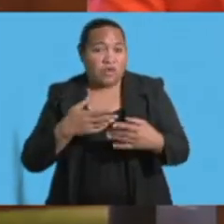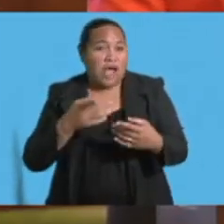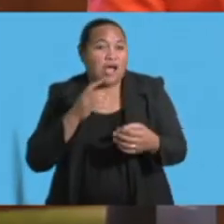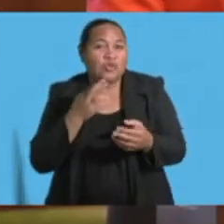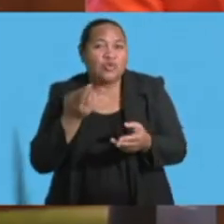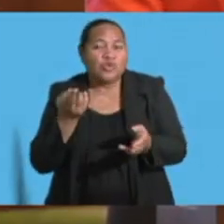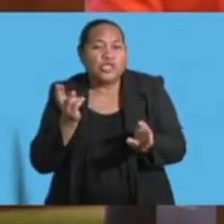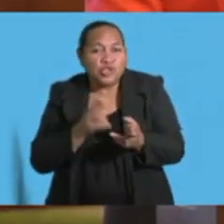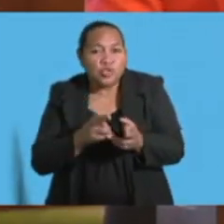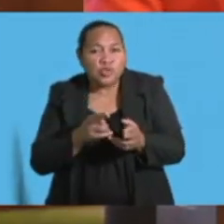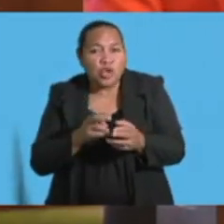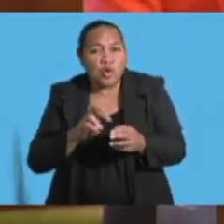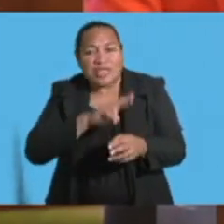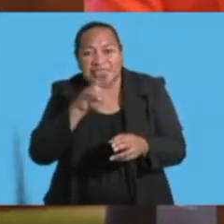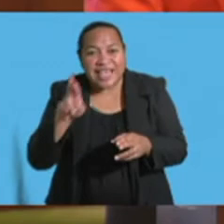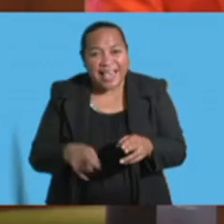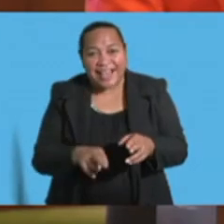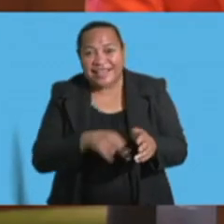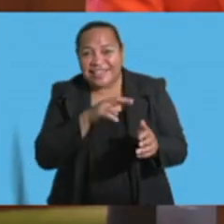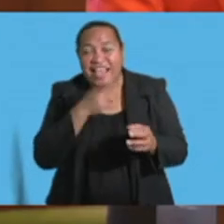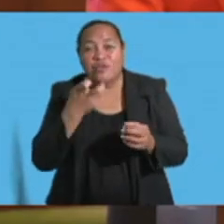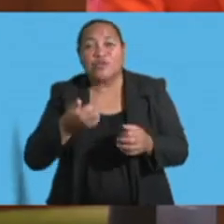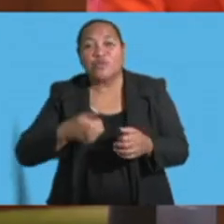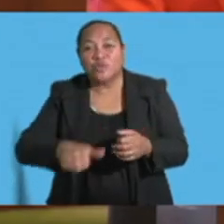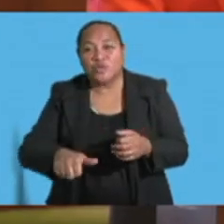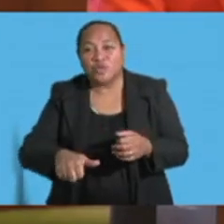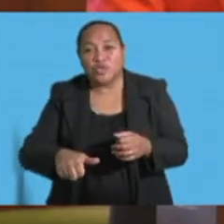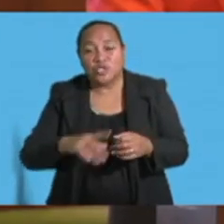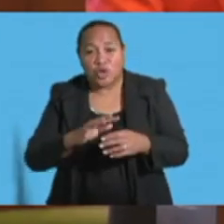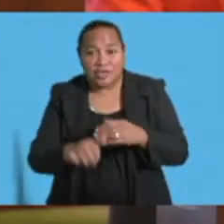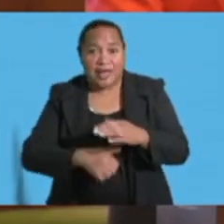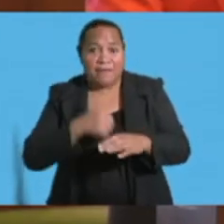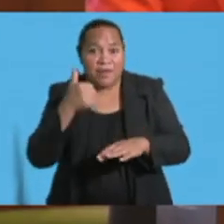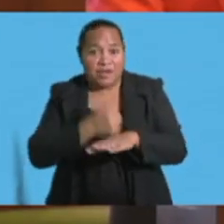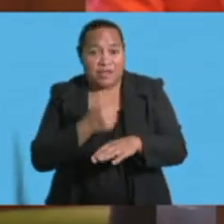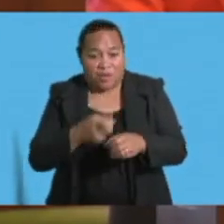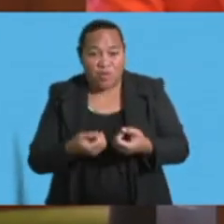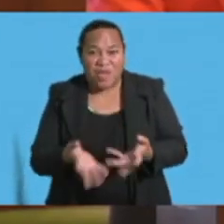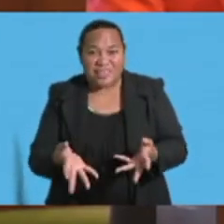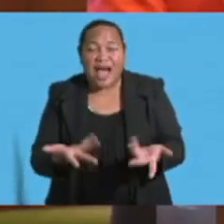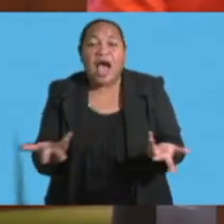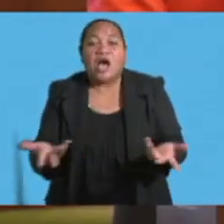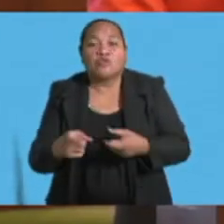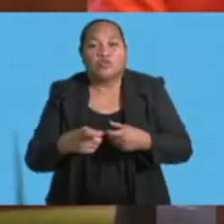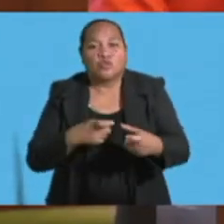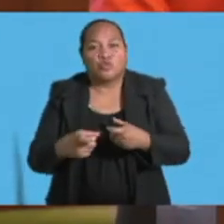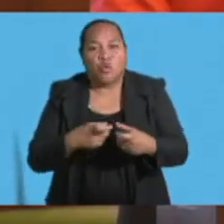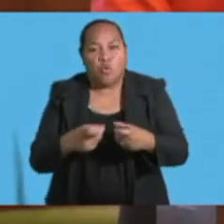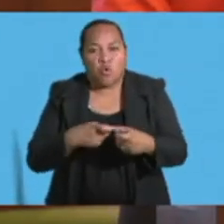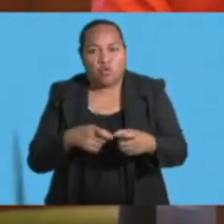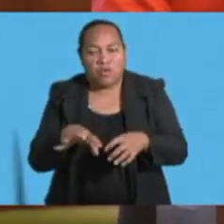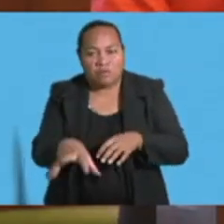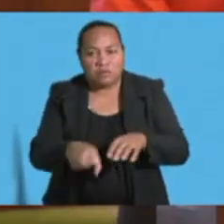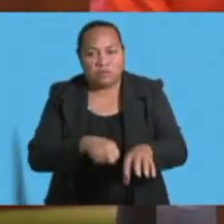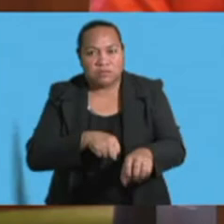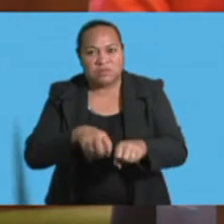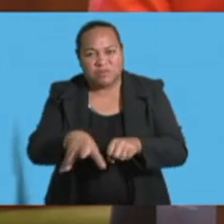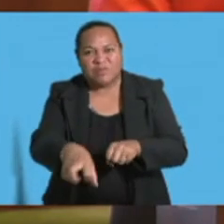recycle and reuse, and this will establish a stronger waste management and pollution control strategy for Fiji.